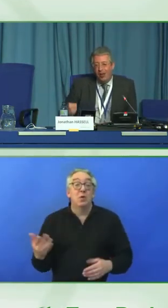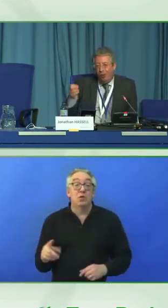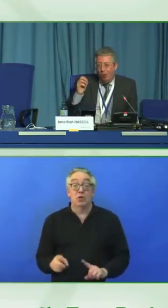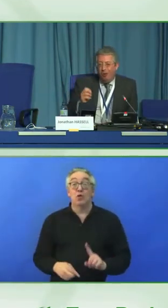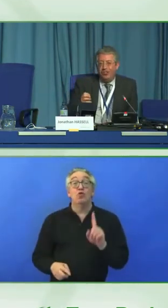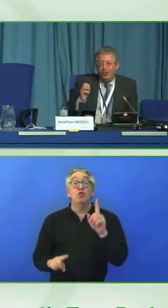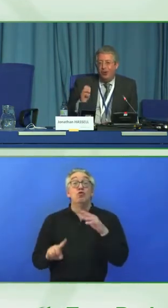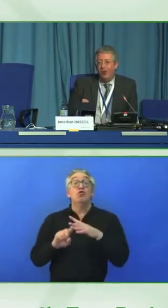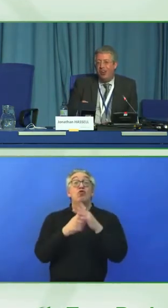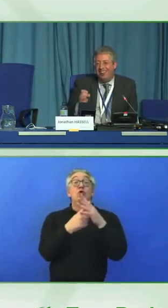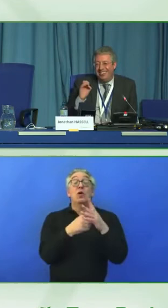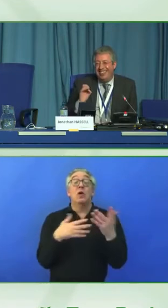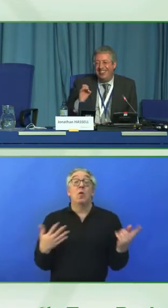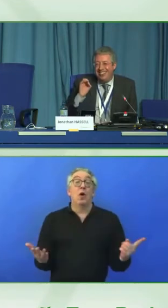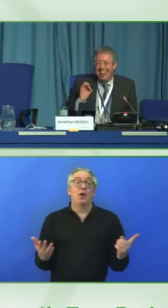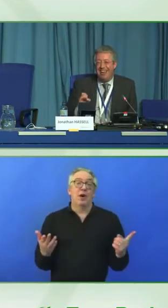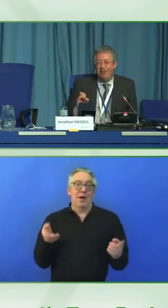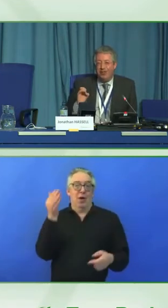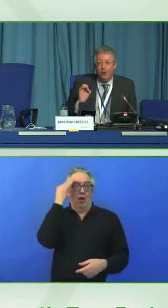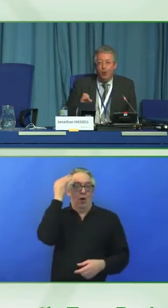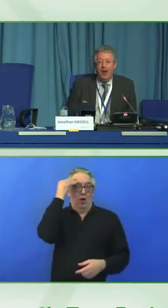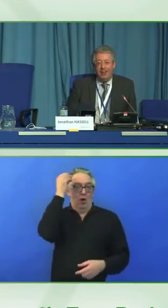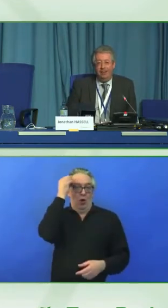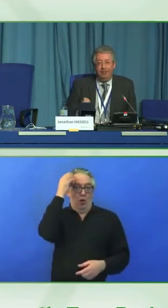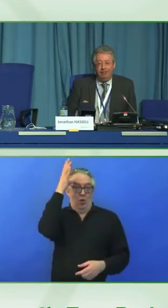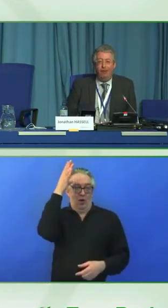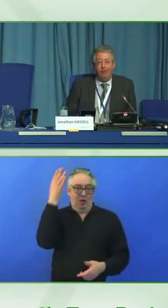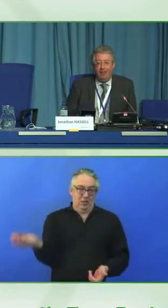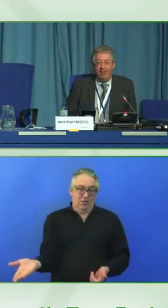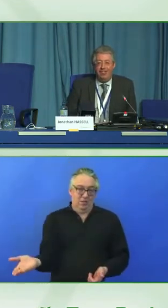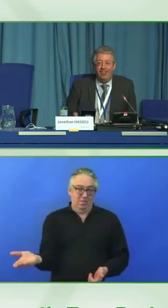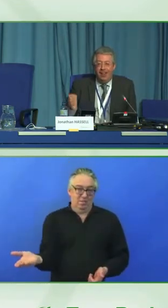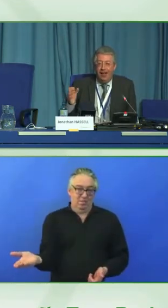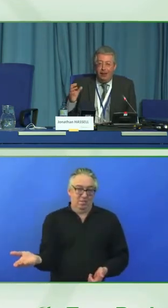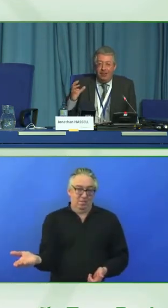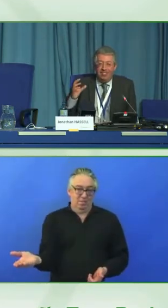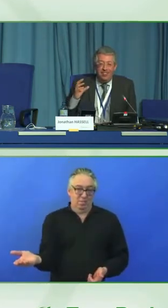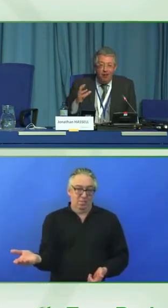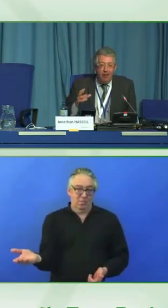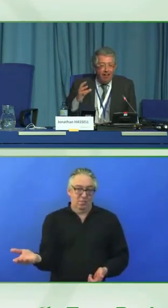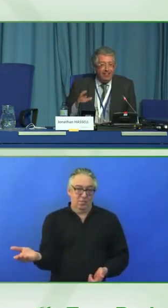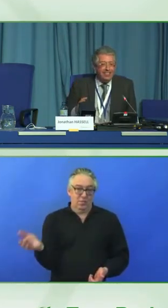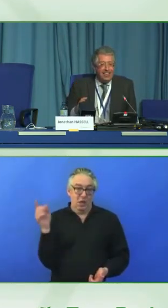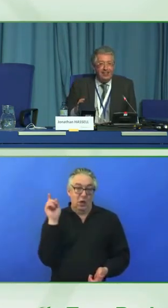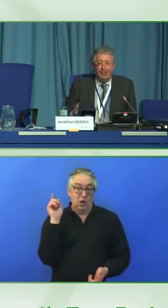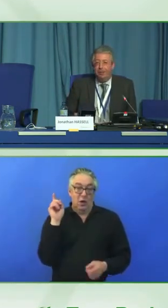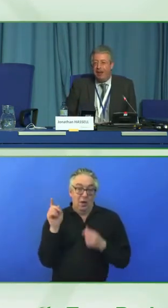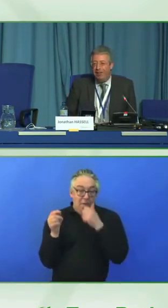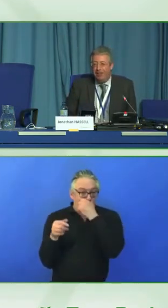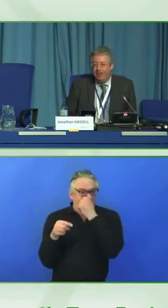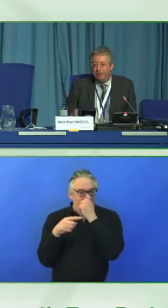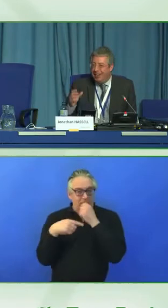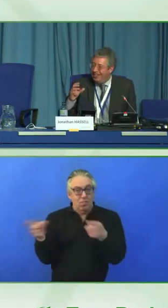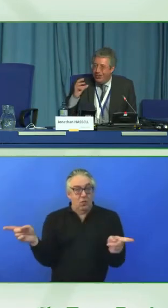awareness. What do organizations have to win from this? Because not understanding the benefits means